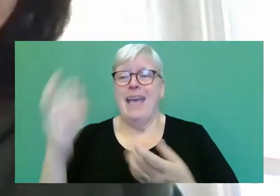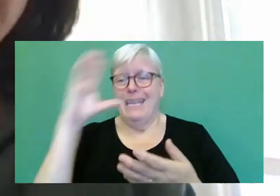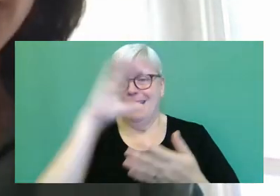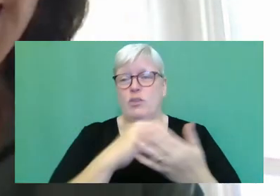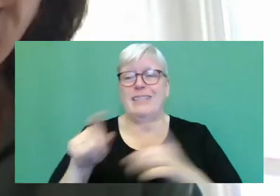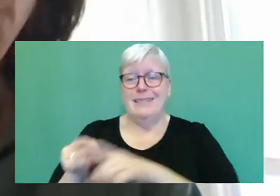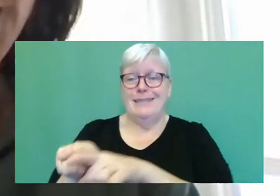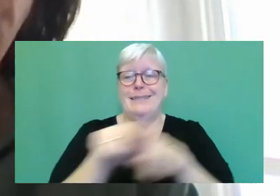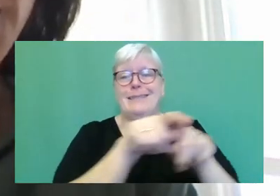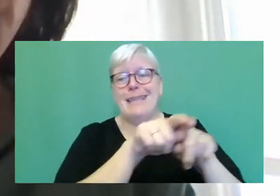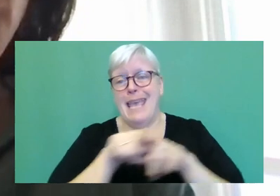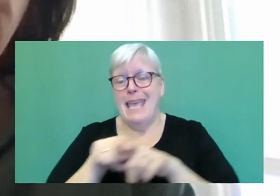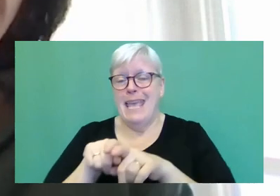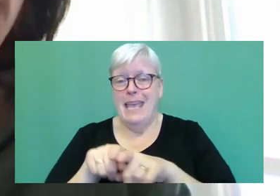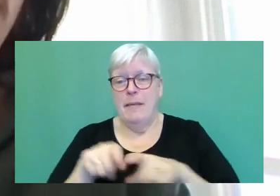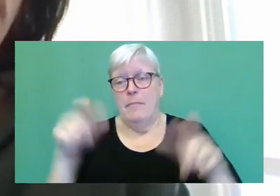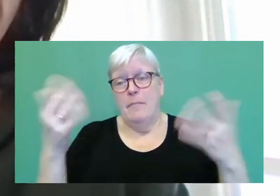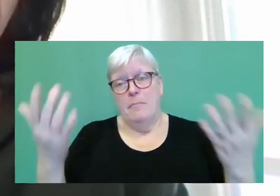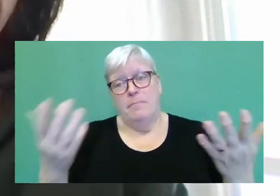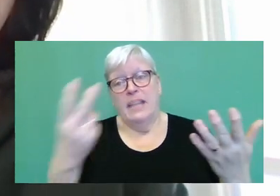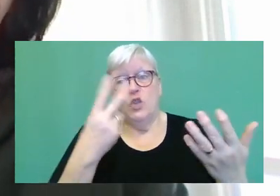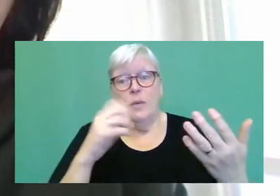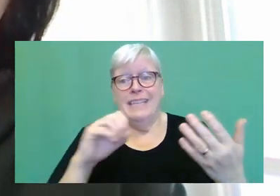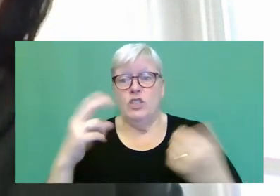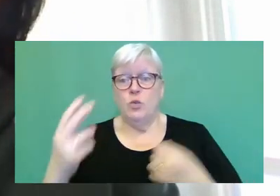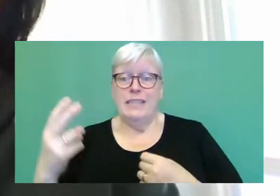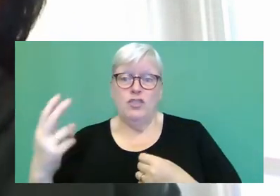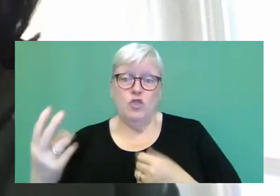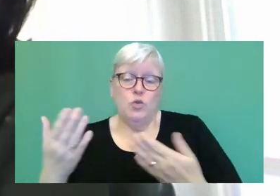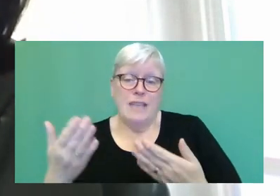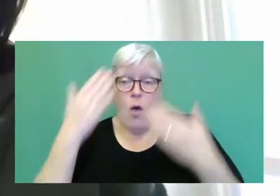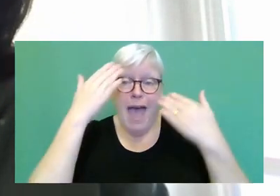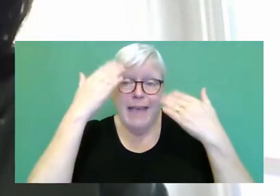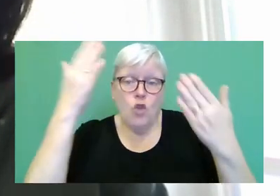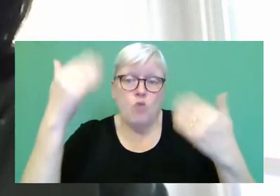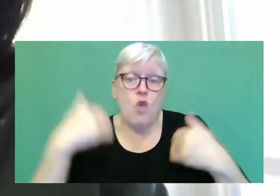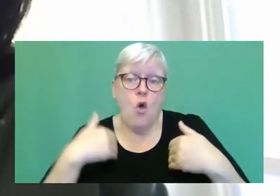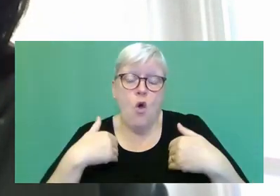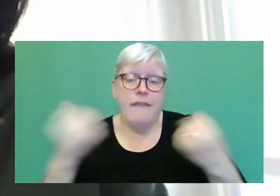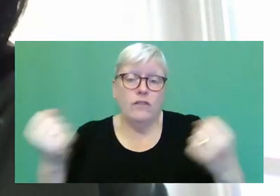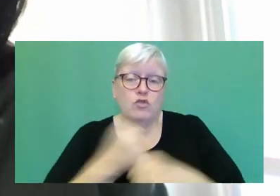Whether that's the same in 2022, I don't know, we'll have to wait for another report to come.